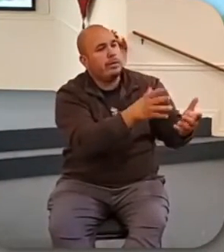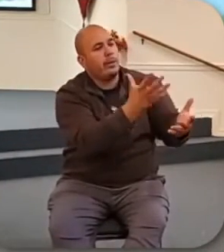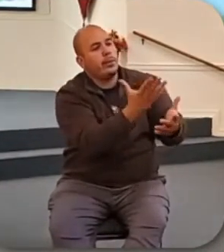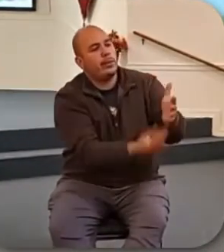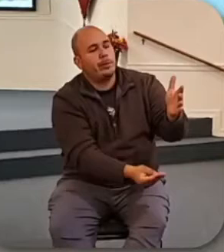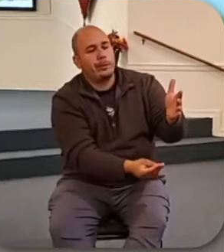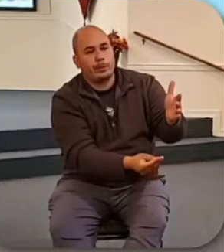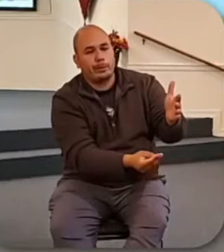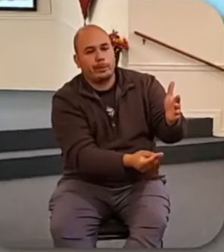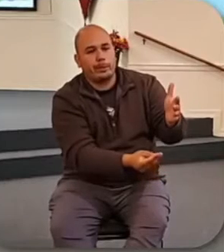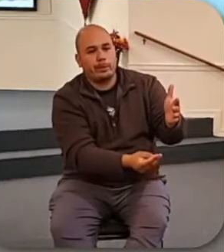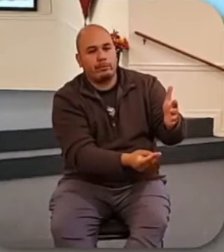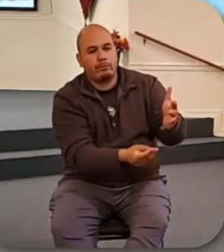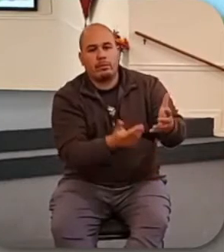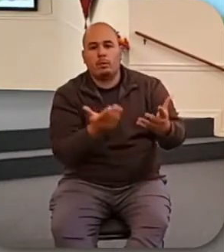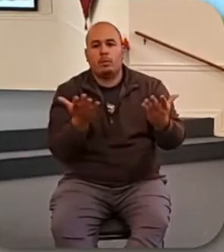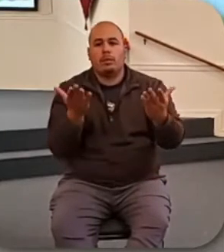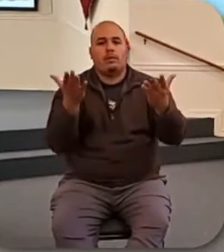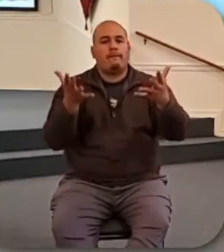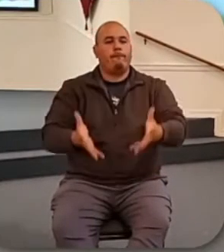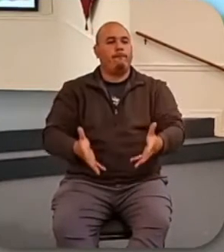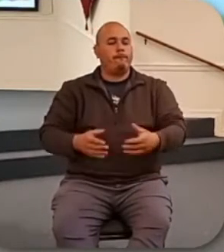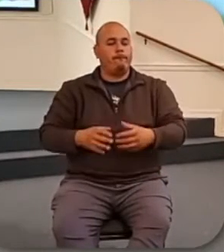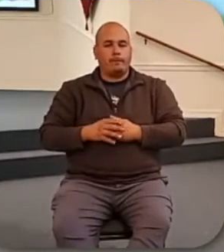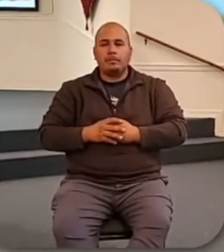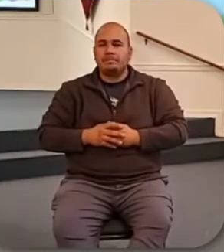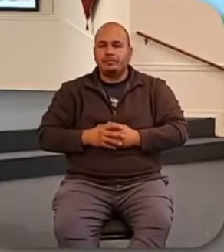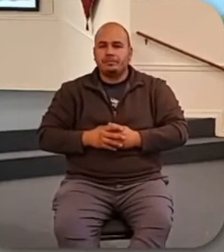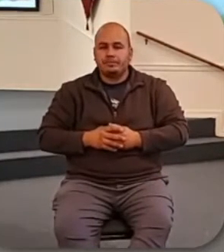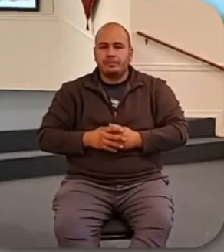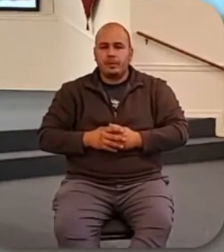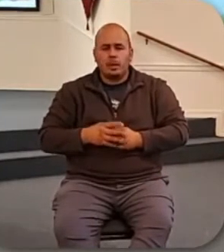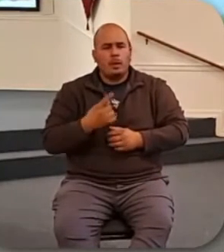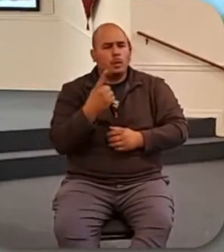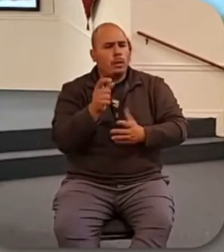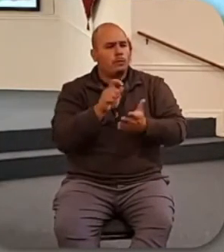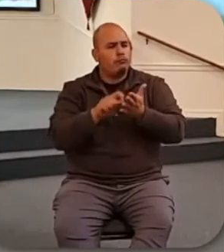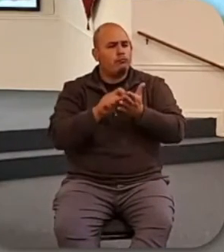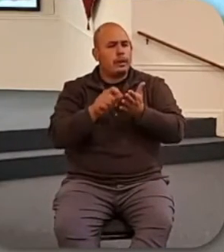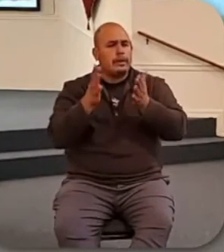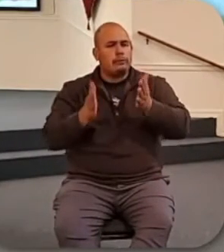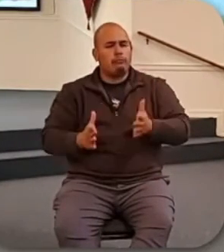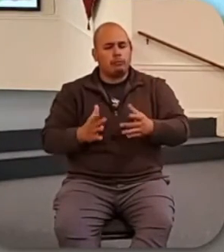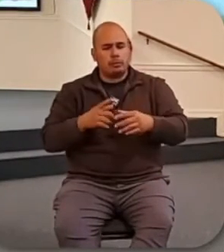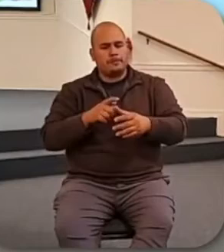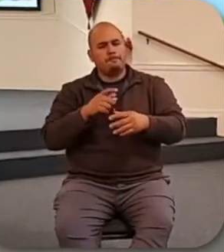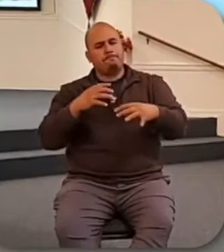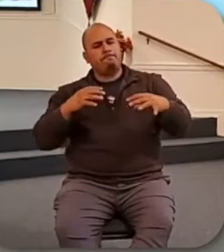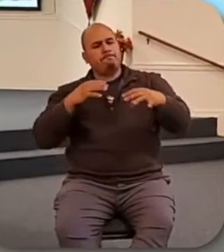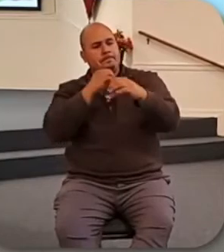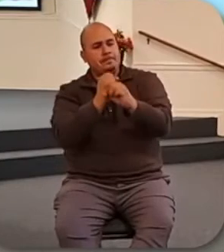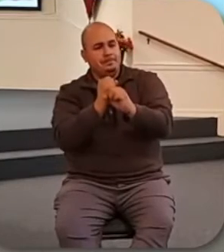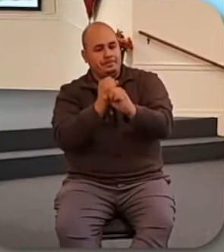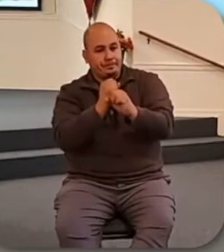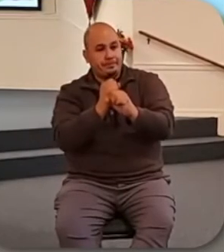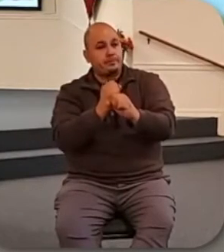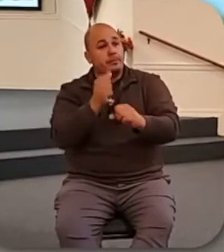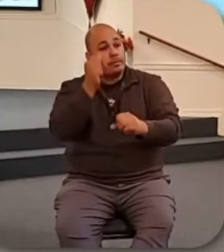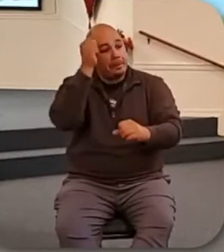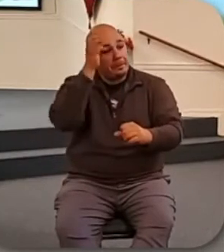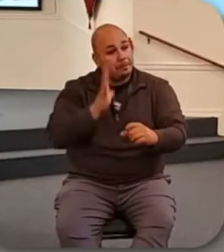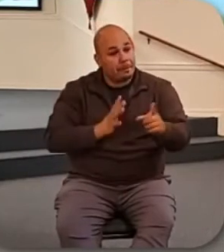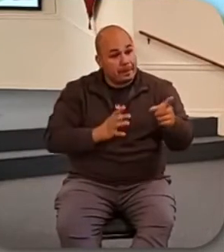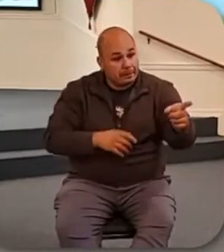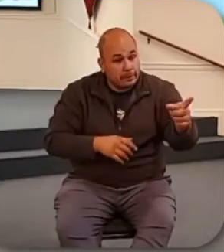One writer summed up this wealthy farmer's mistake succinctly. He said the man did two things wrong. First, he never saw